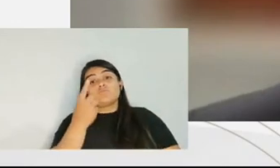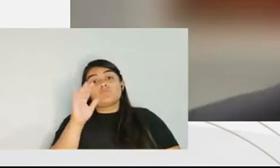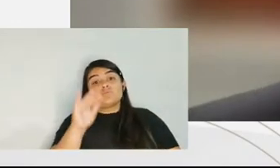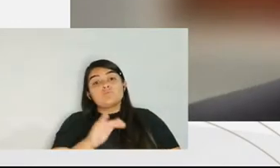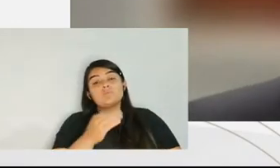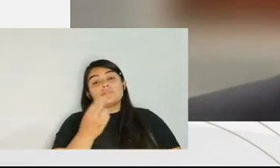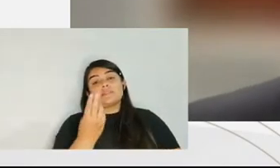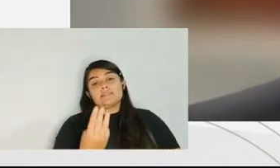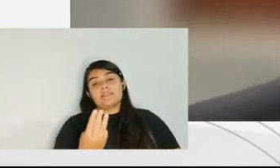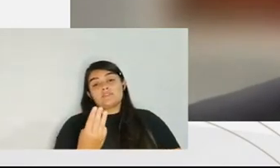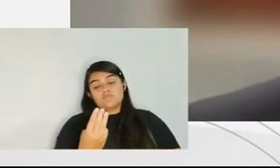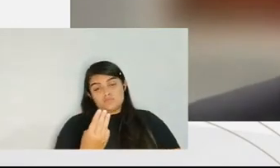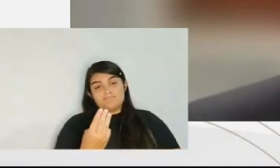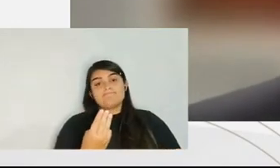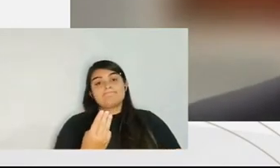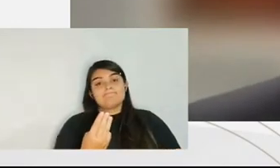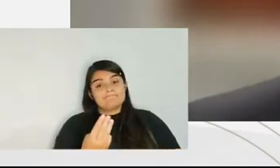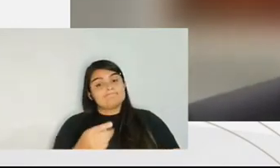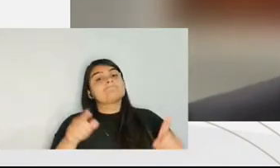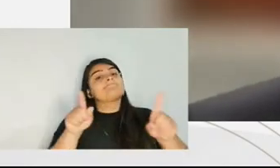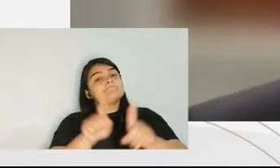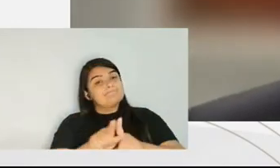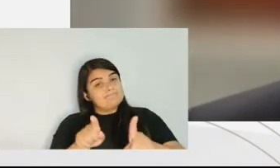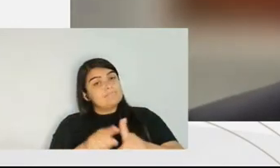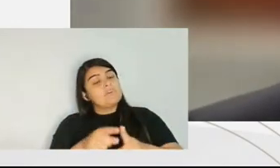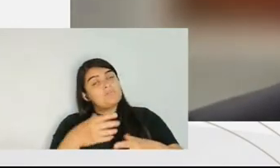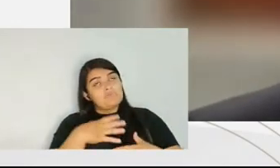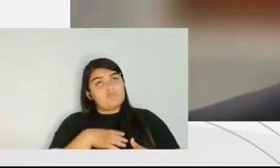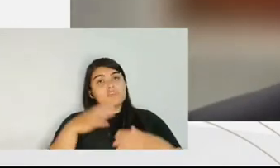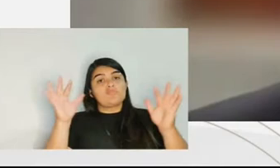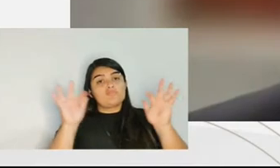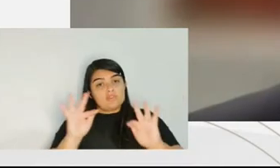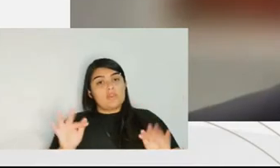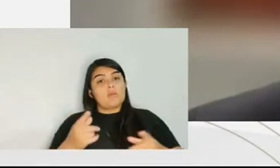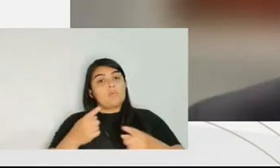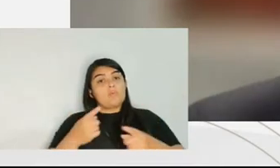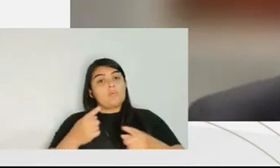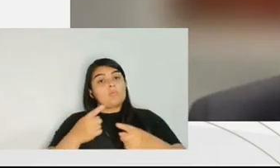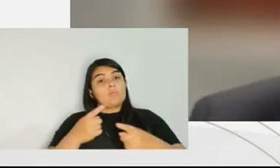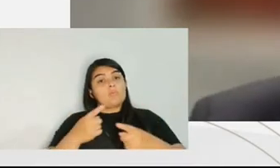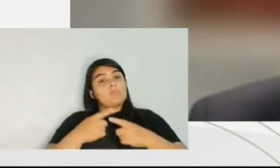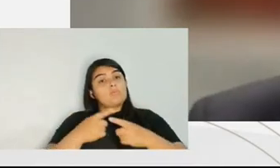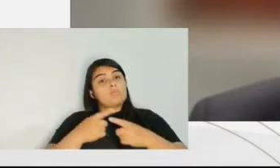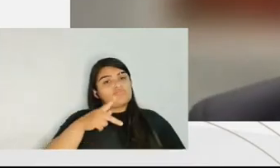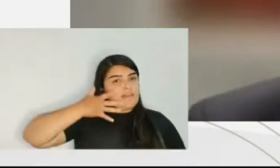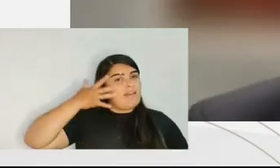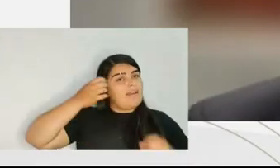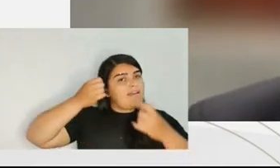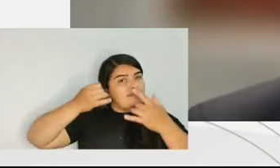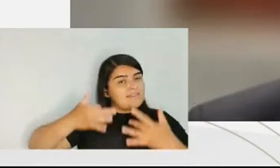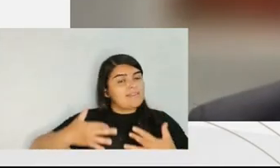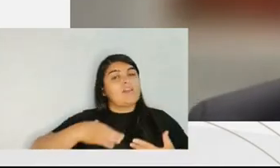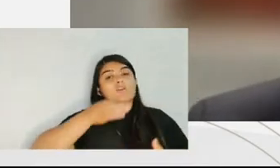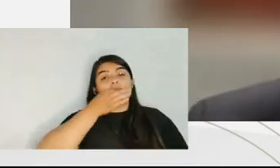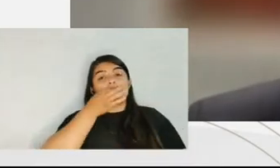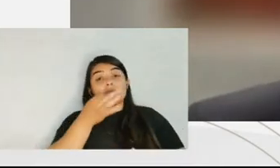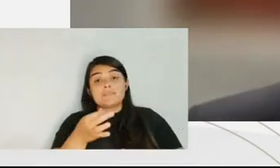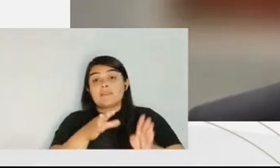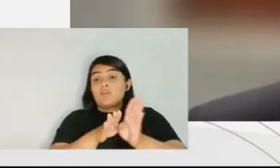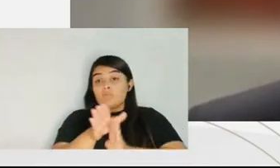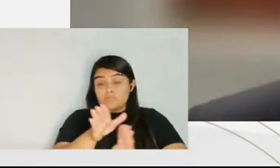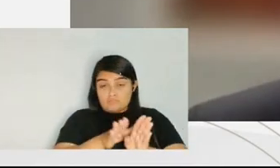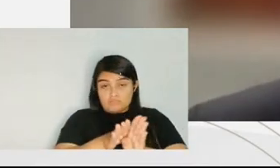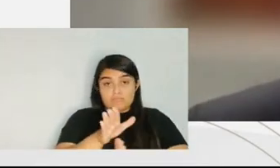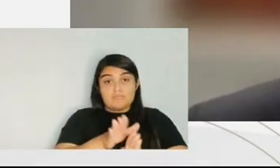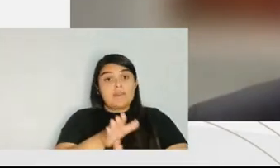probation, but it has, if it's not probation, it can be reduced by one-third. And the